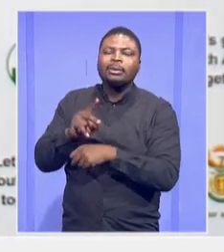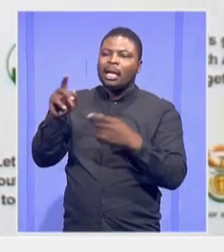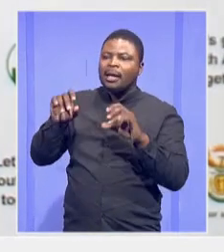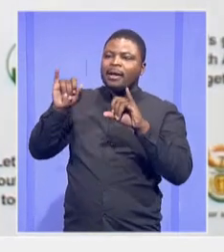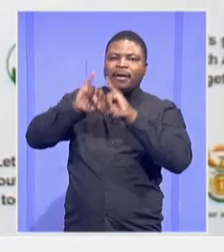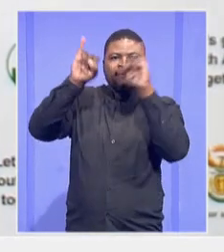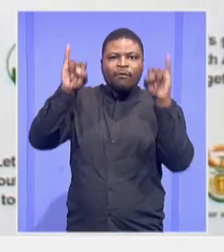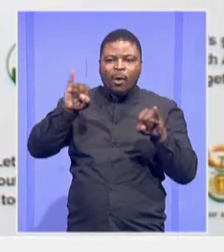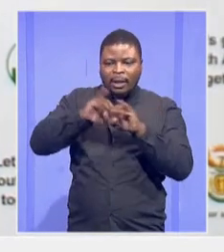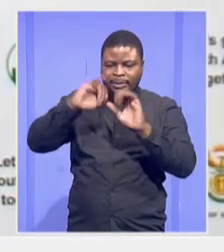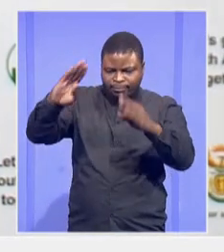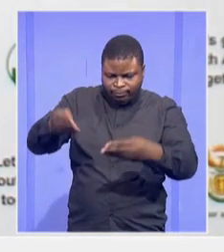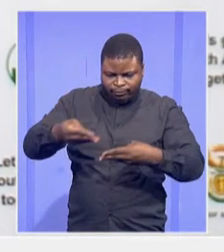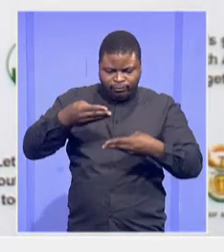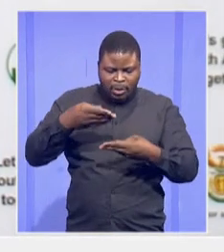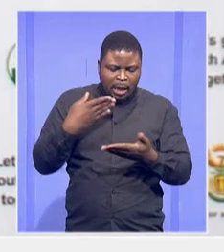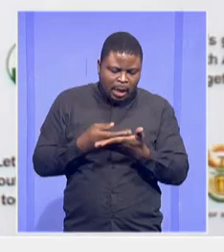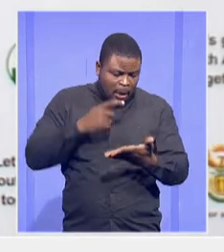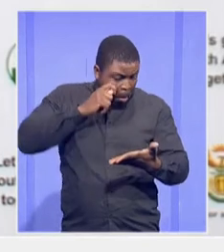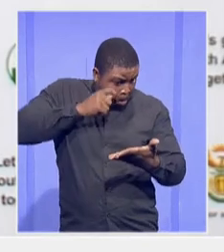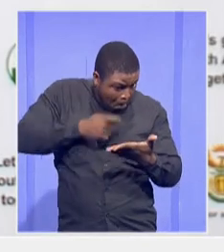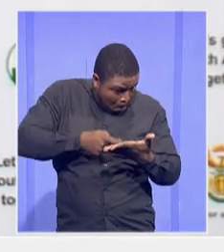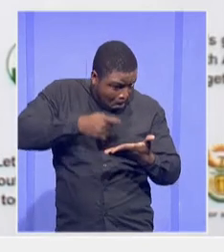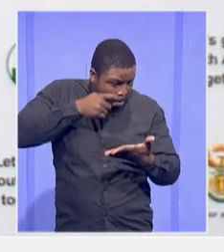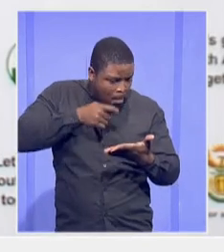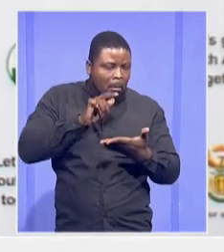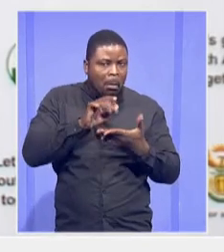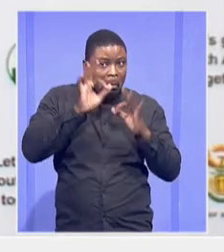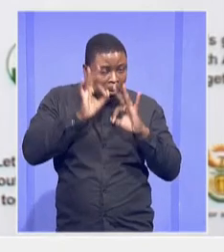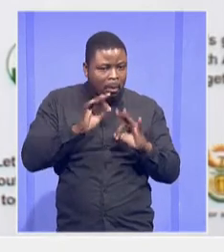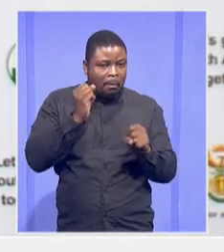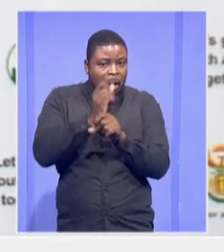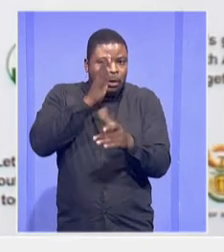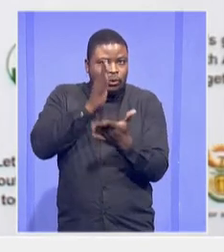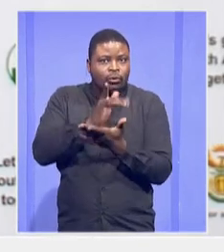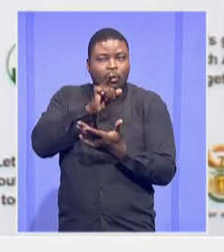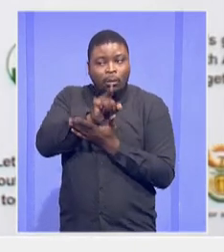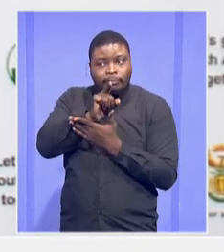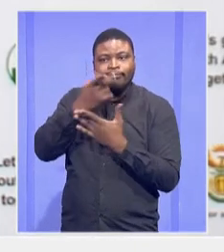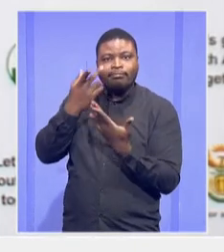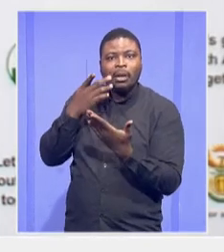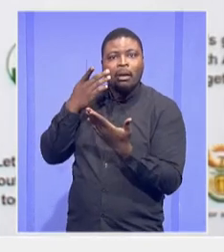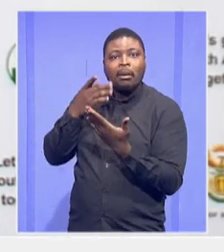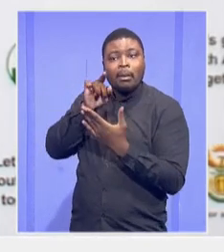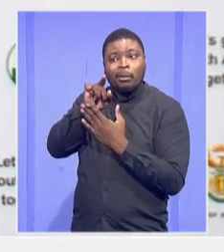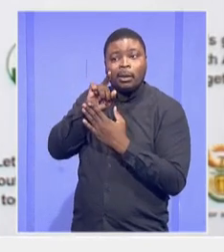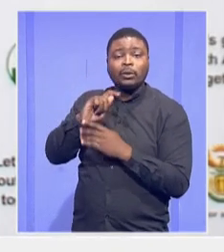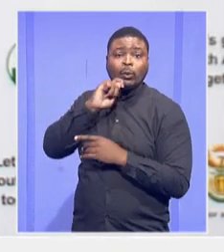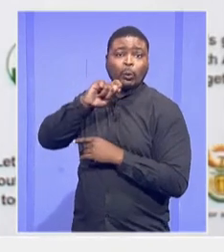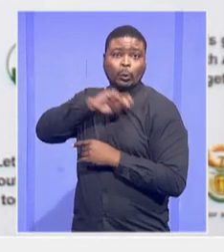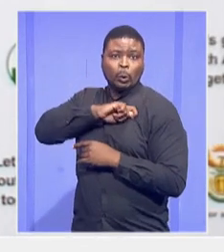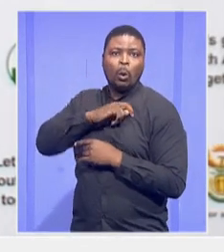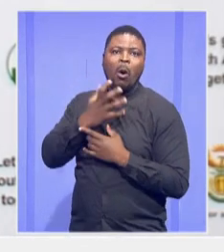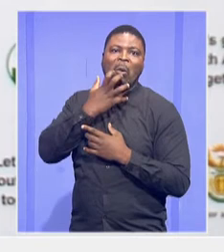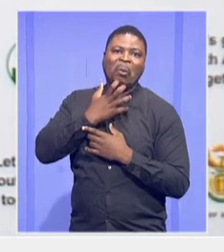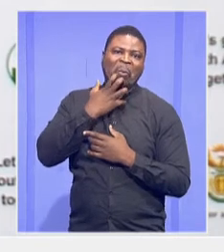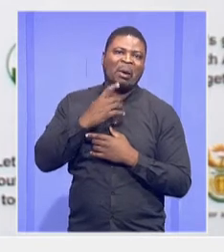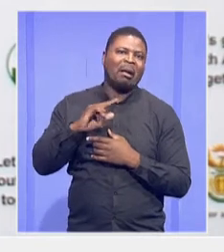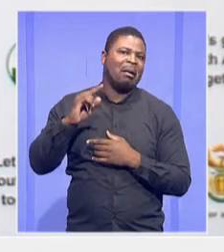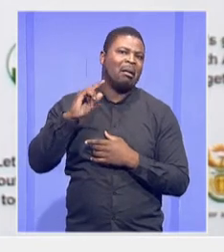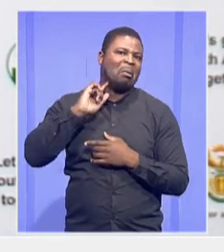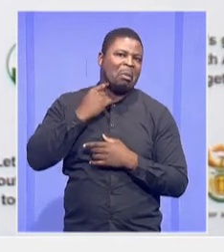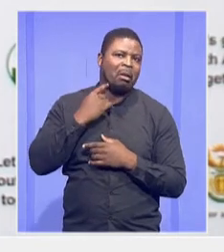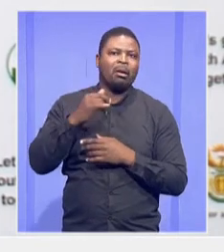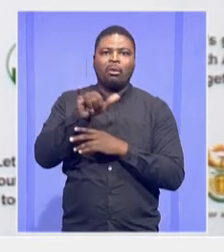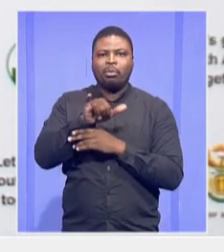the department are value for money. This is the impact of monitoring overall. And the last slide